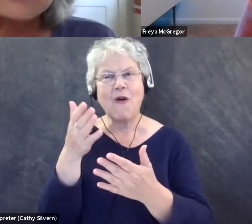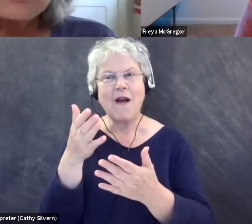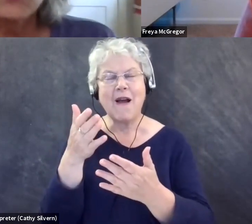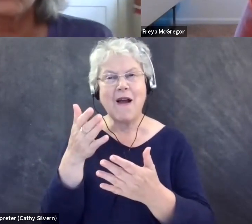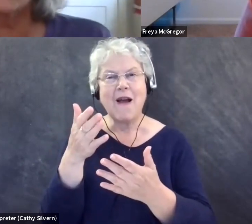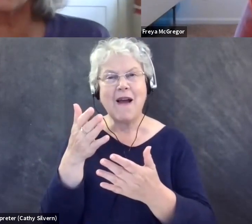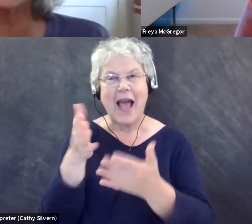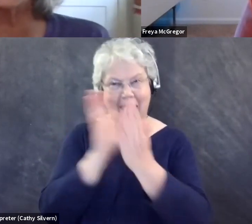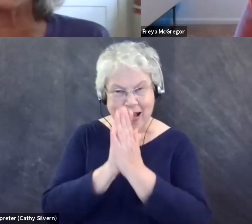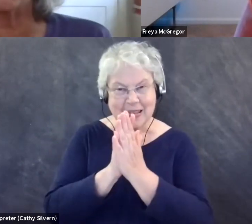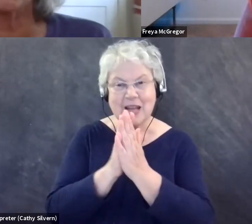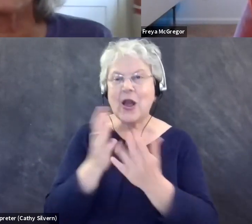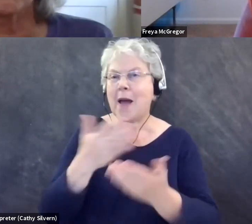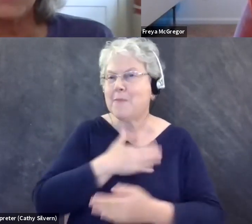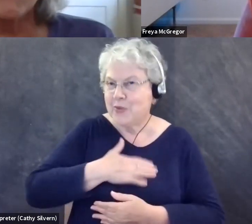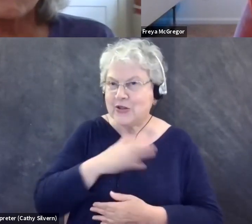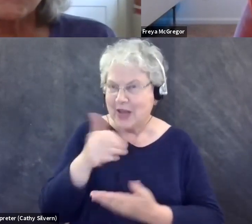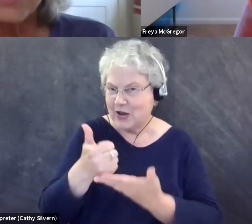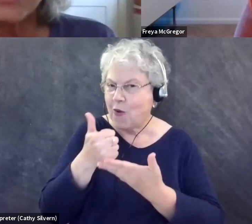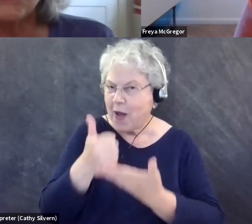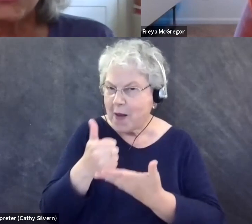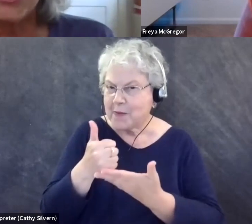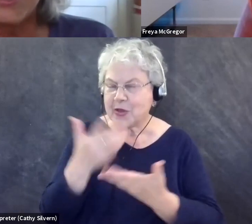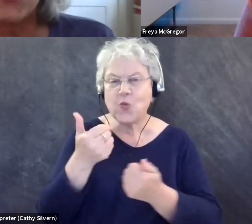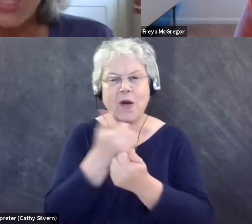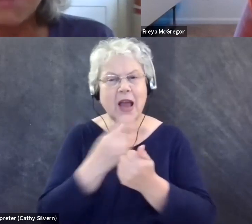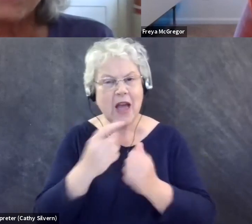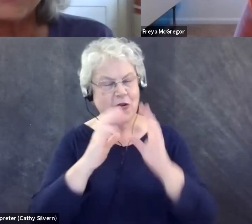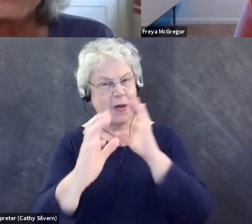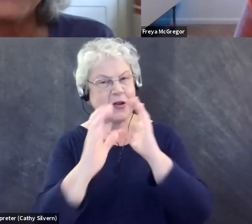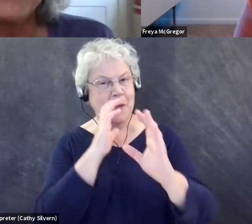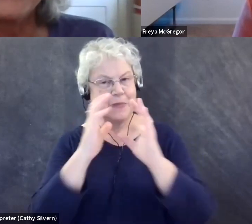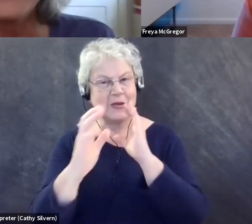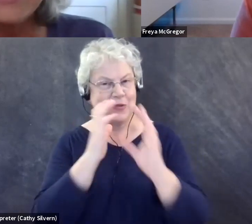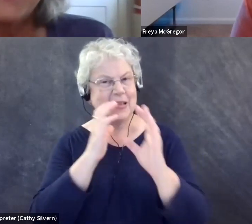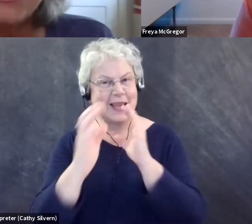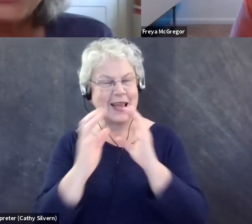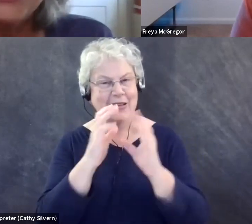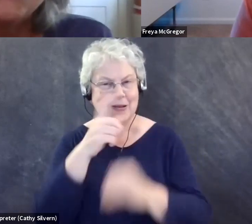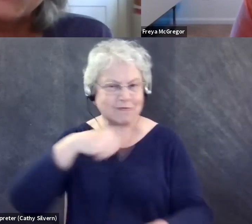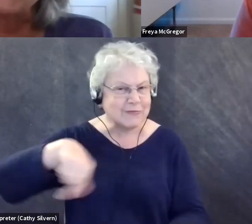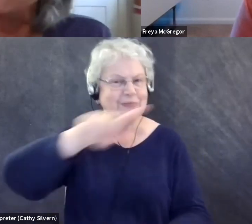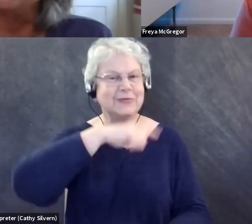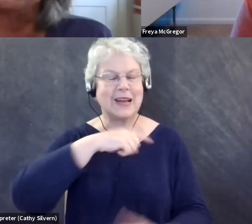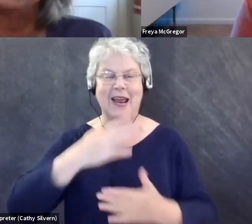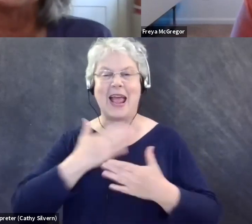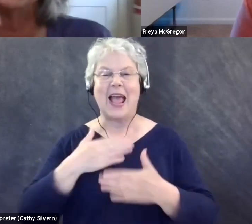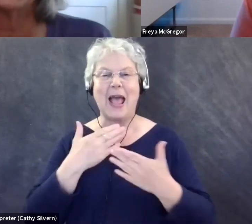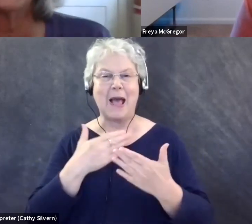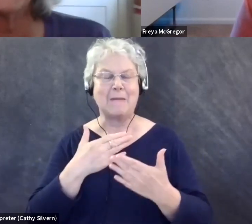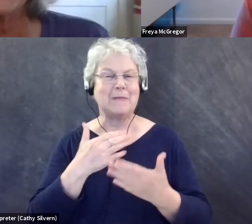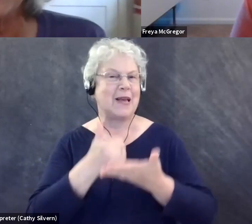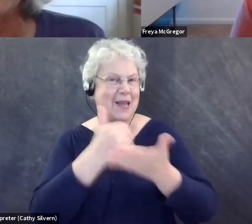help because we want to keep everybody communicating on a happy, useful level.